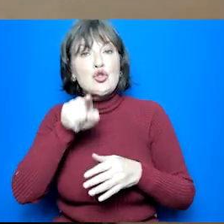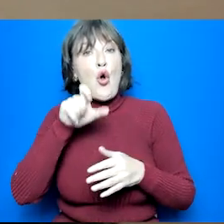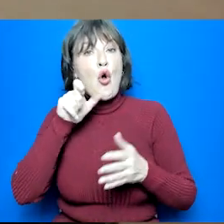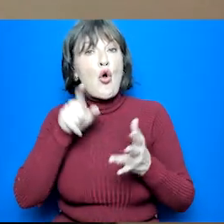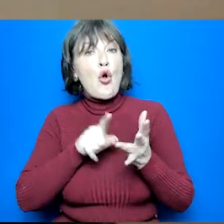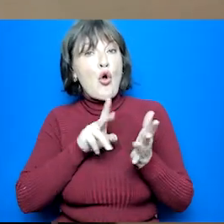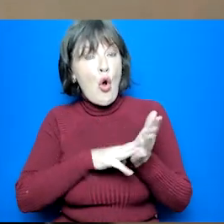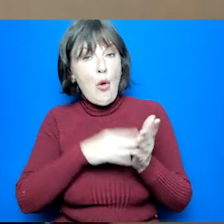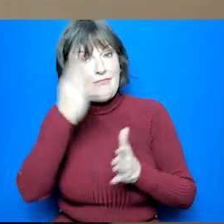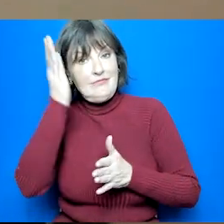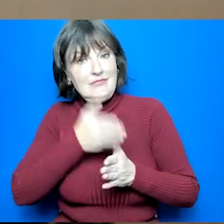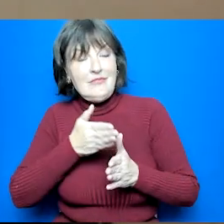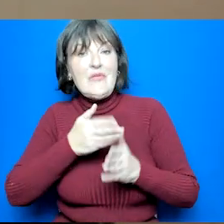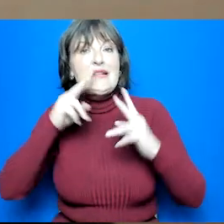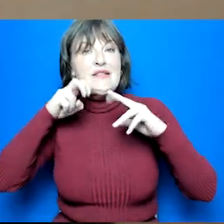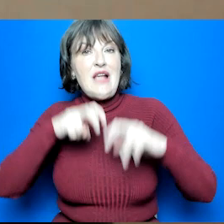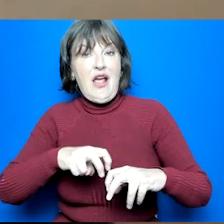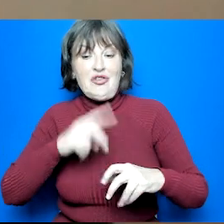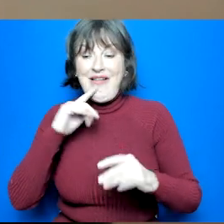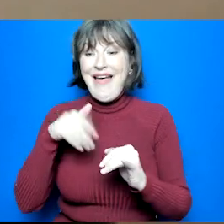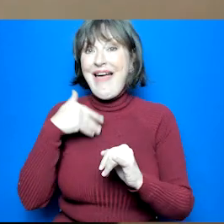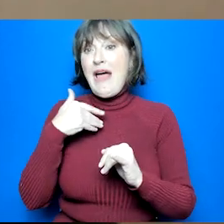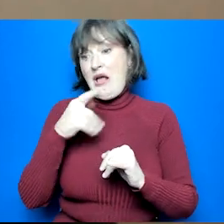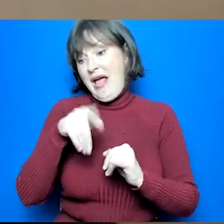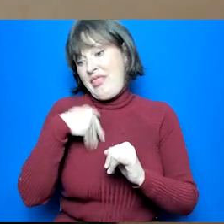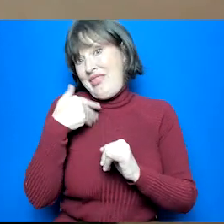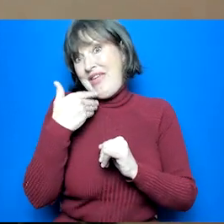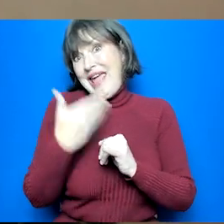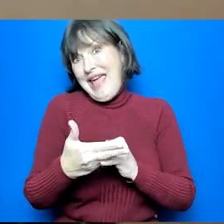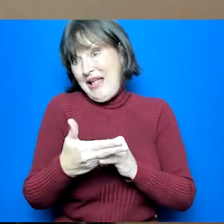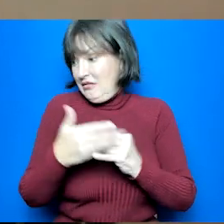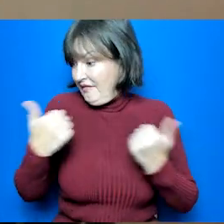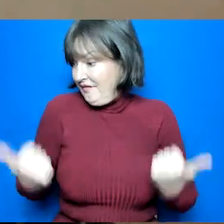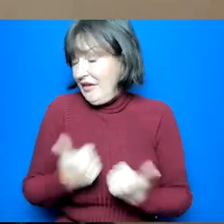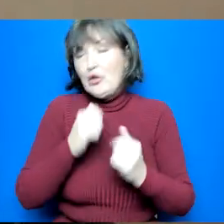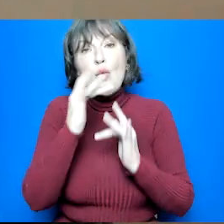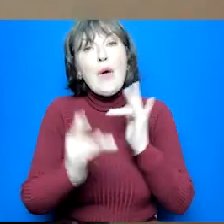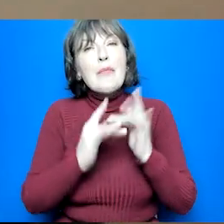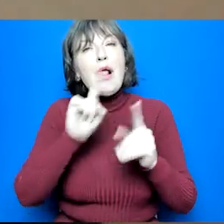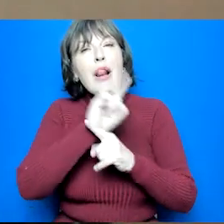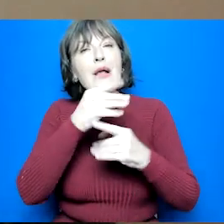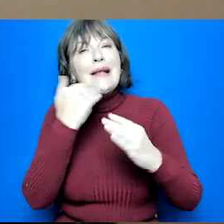and that is one of the links that we will put in our information pack that we send out after this webinar.